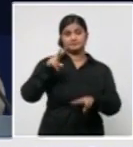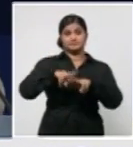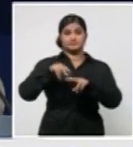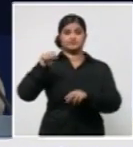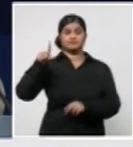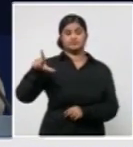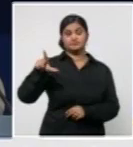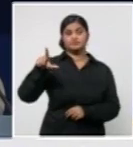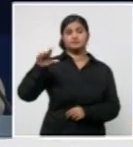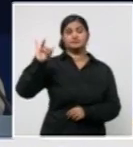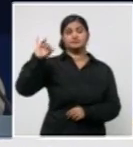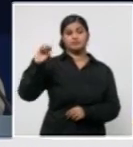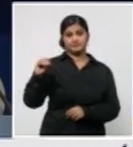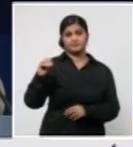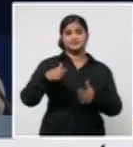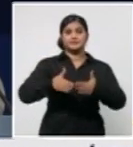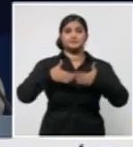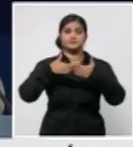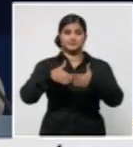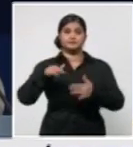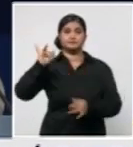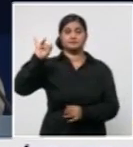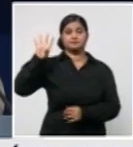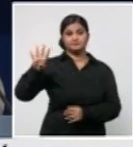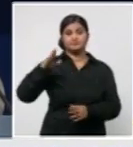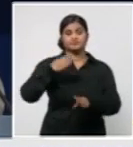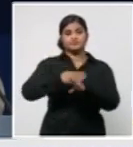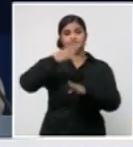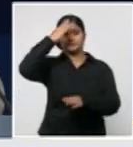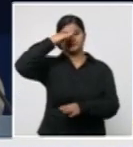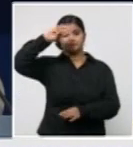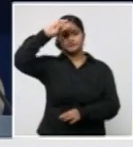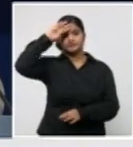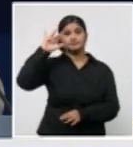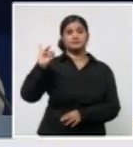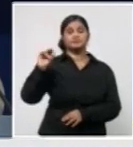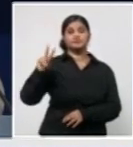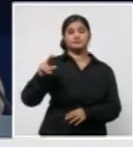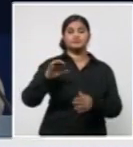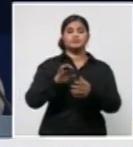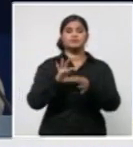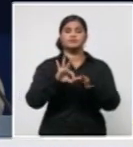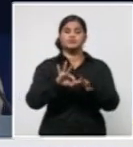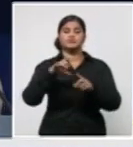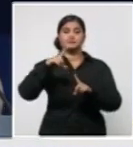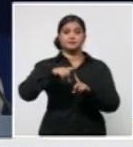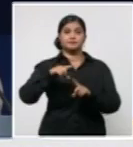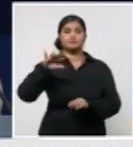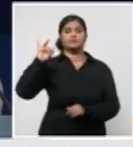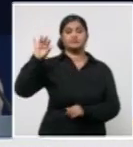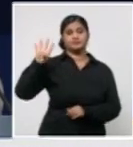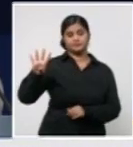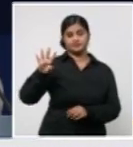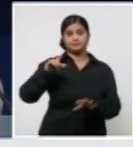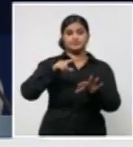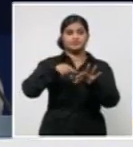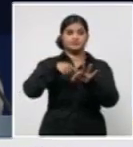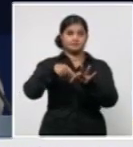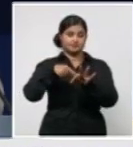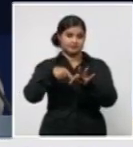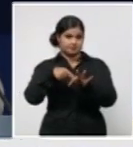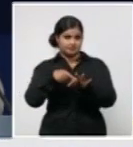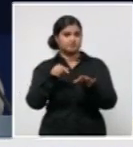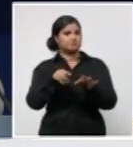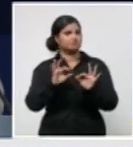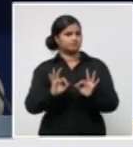every province across the island. Of the 2,438 patients that have tested positive for COVID-19